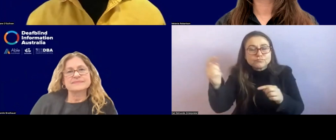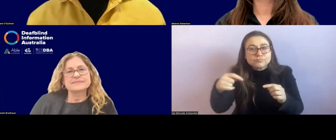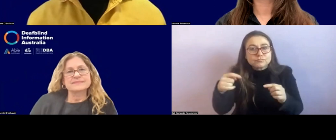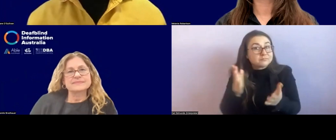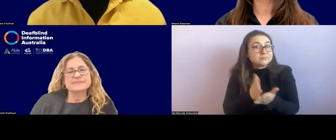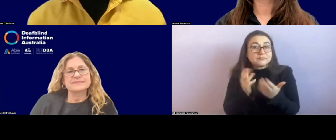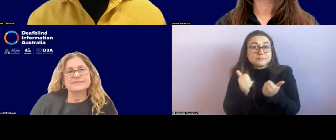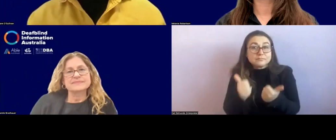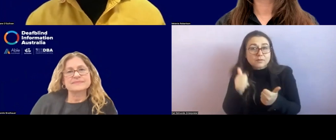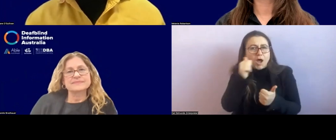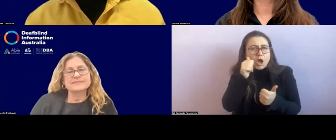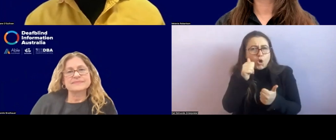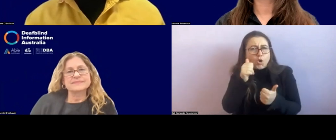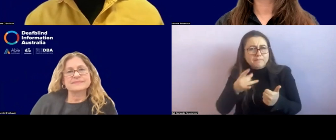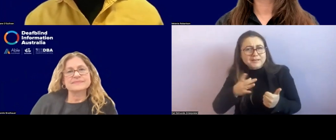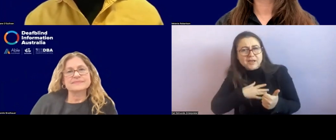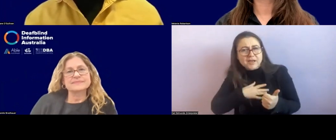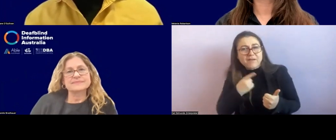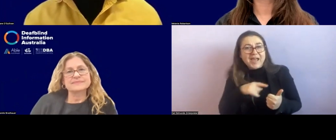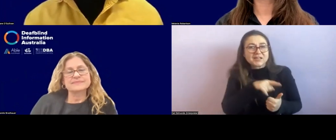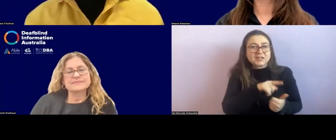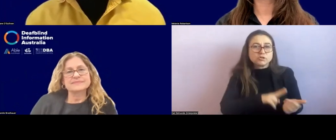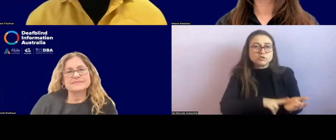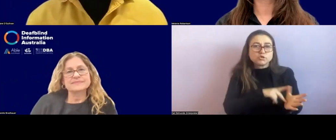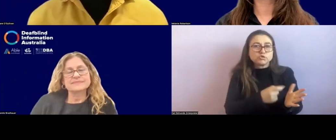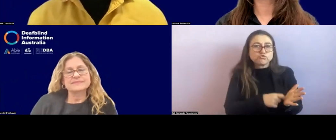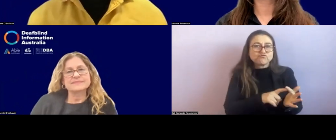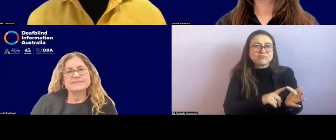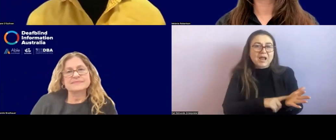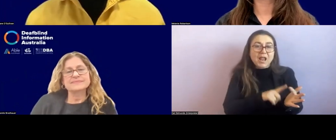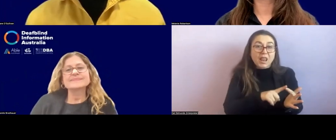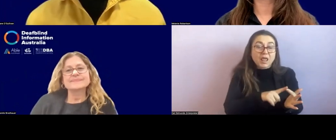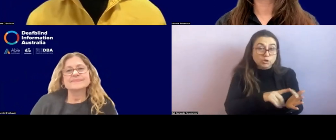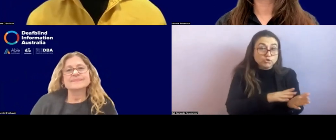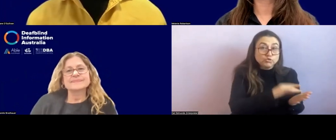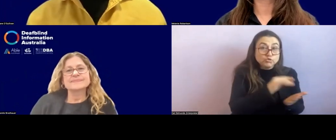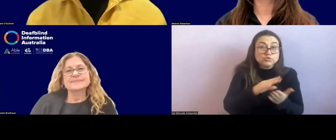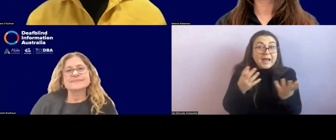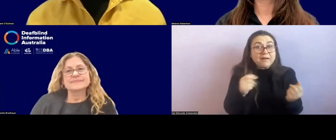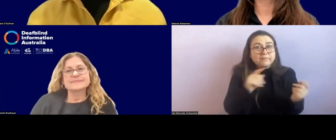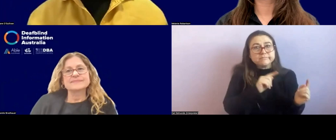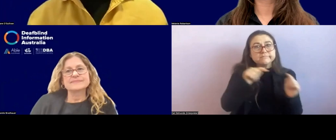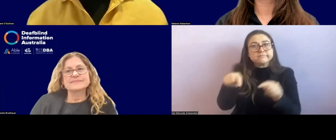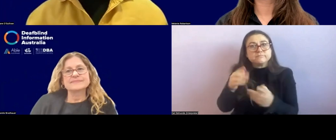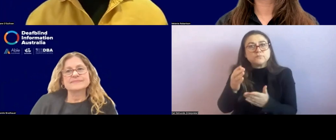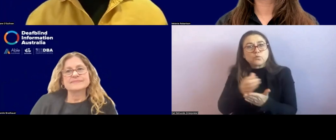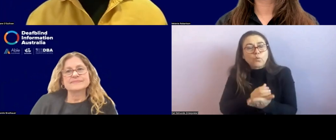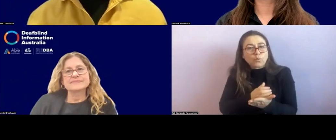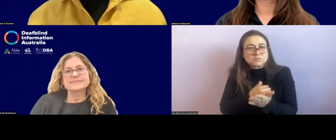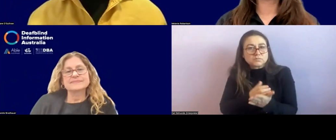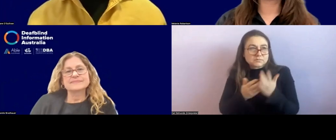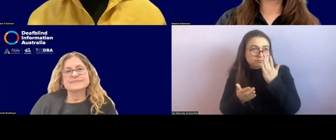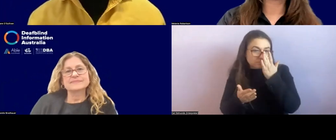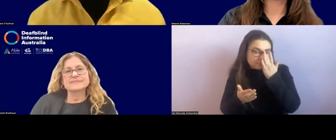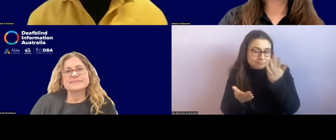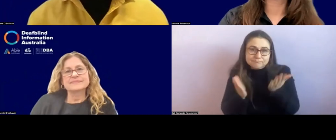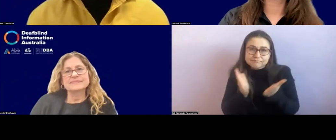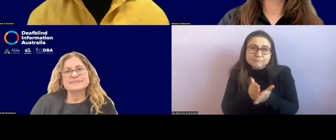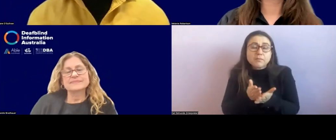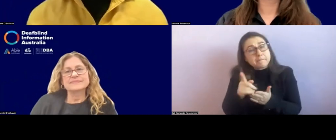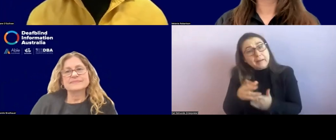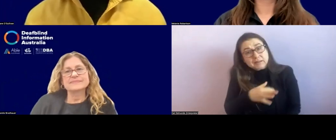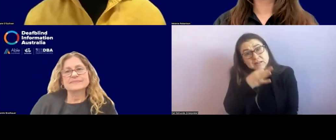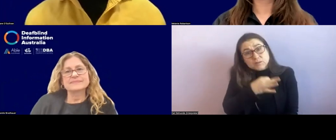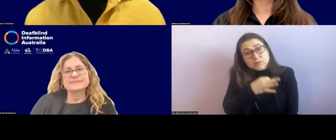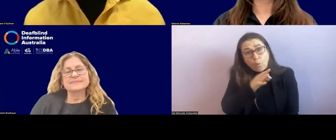both Narelle and I have students that, um, are going through that program at the moment. Um, so yeah, that's, but it is small.